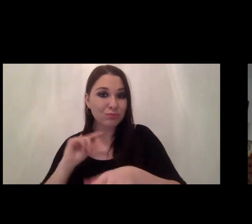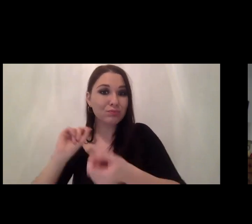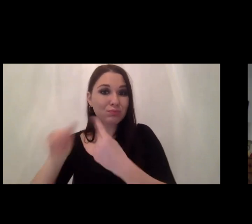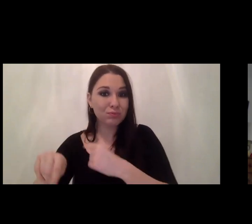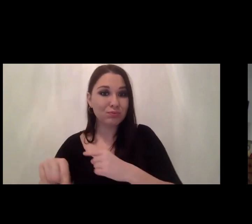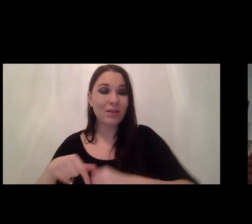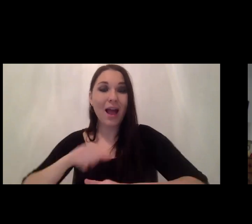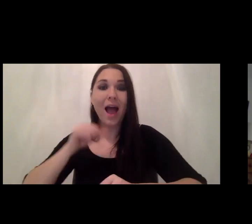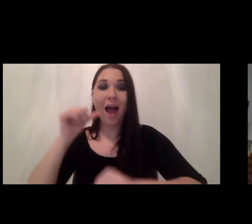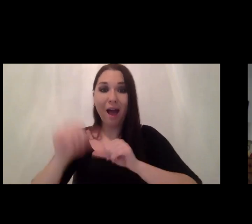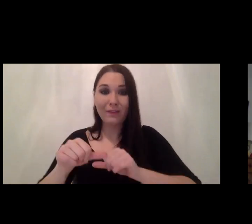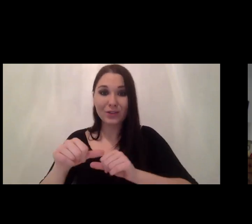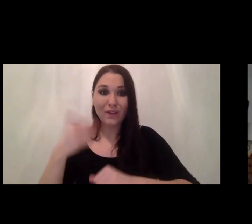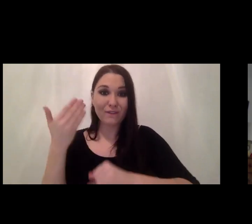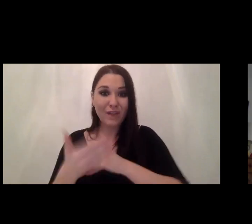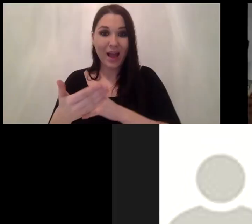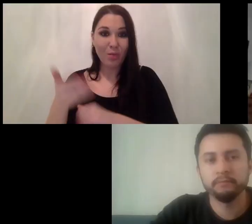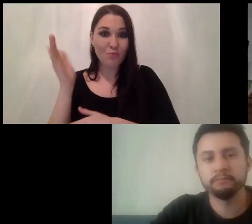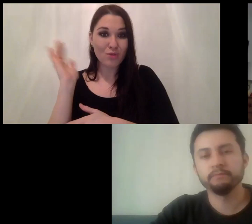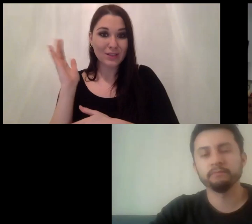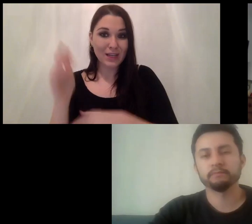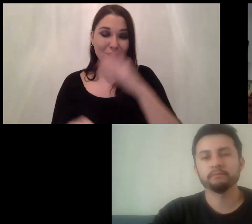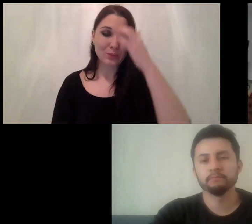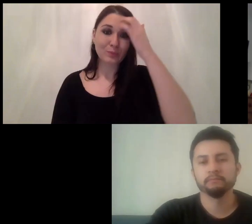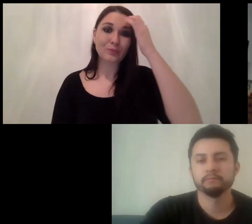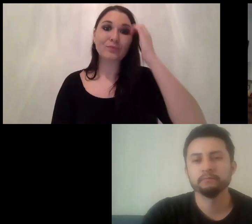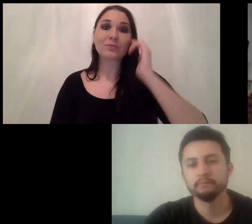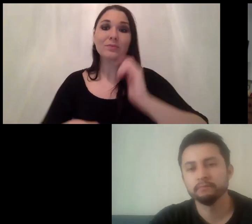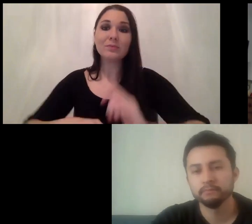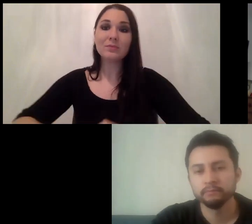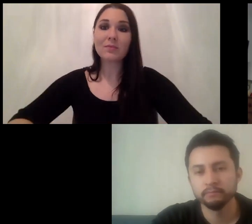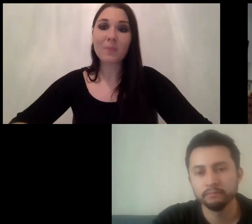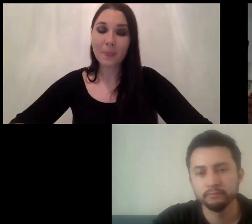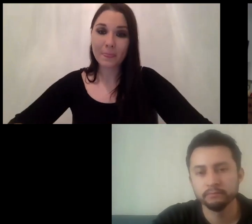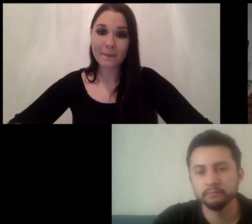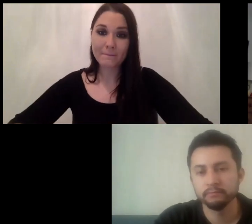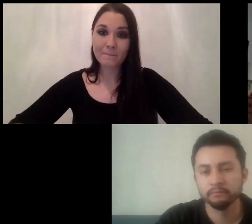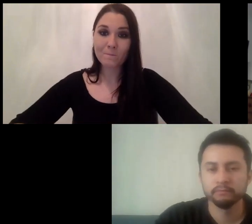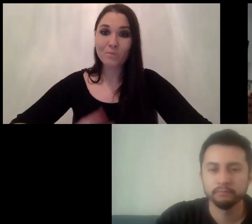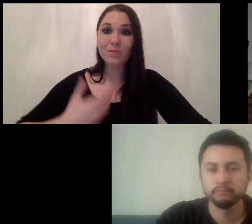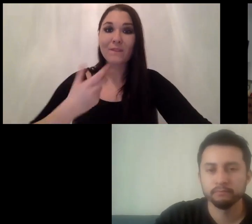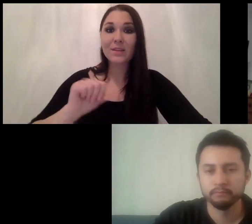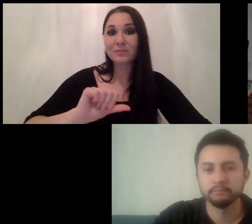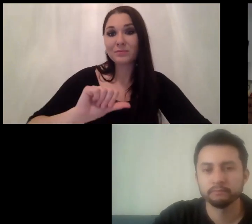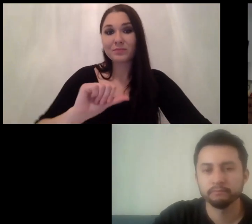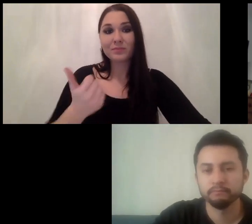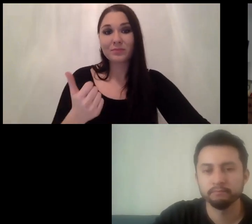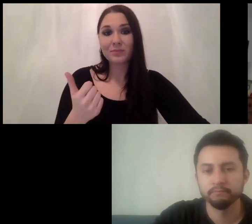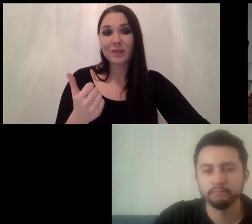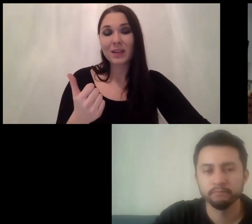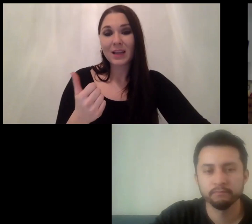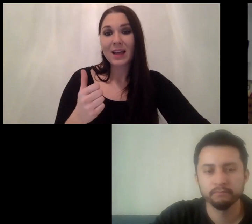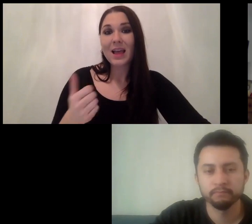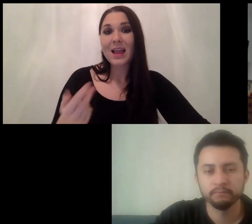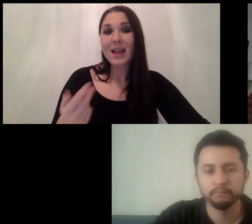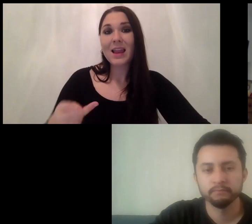but i suppose for next carrying on we have john lee so those who don't know john lee